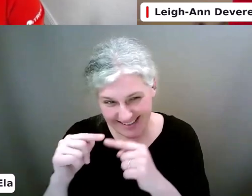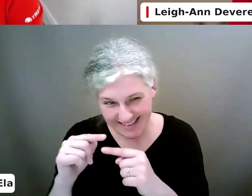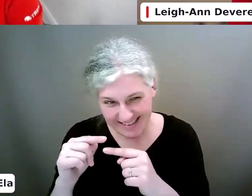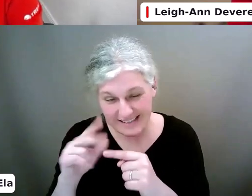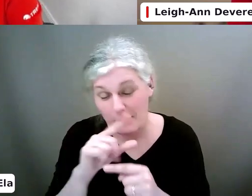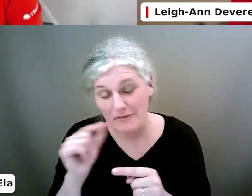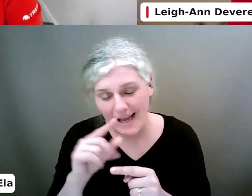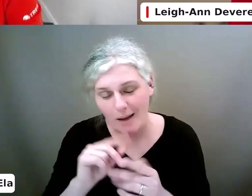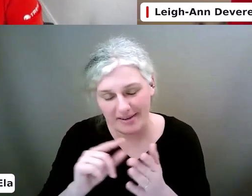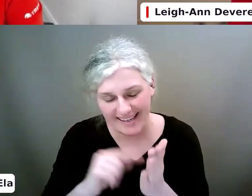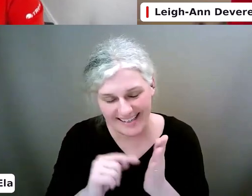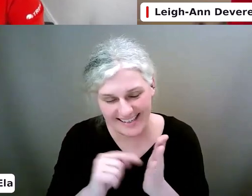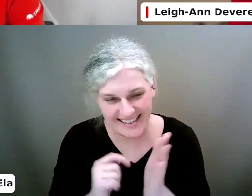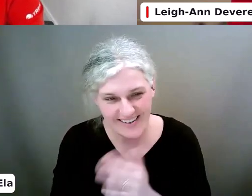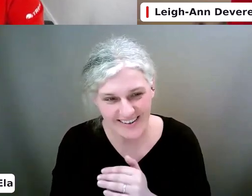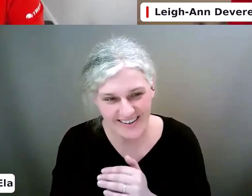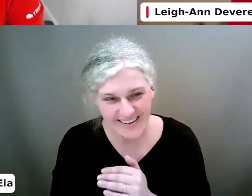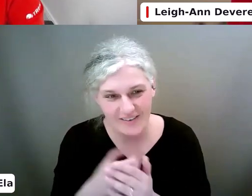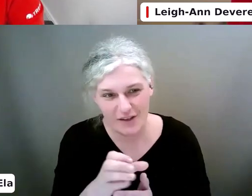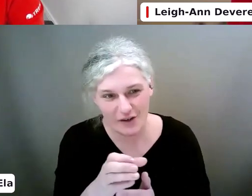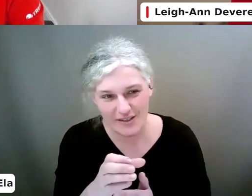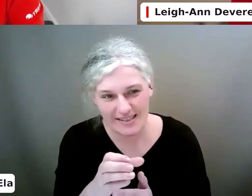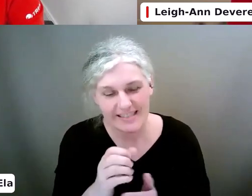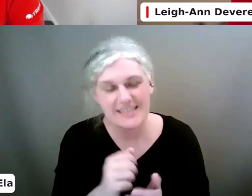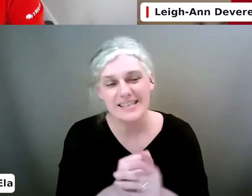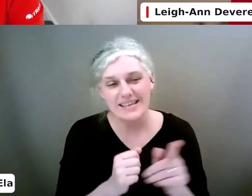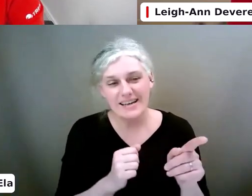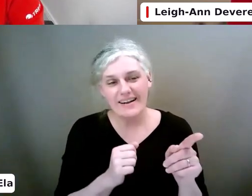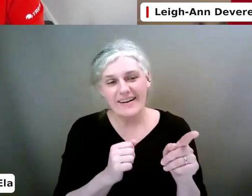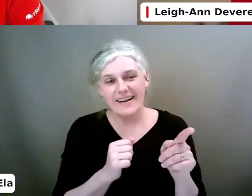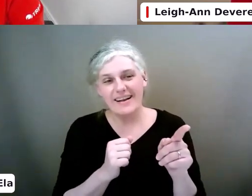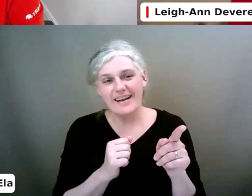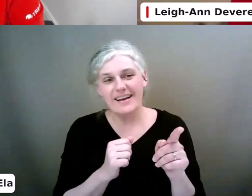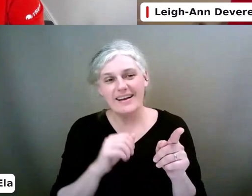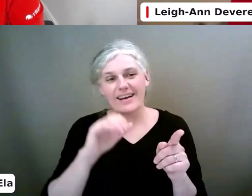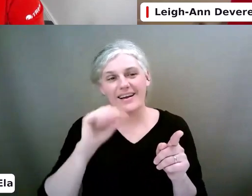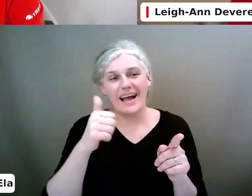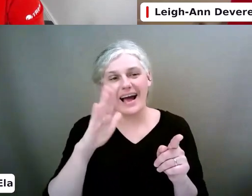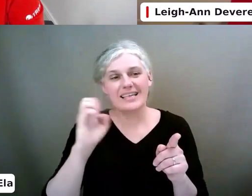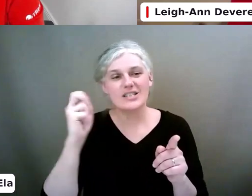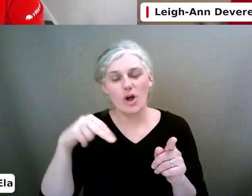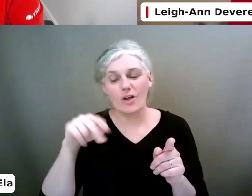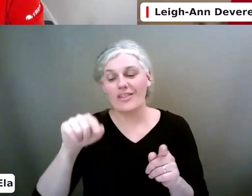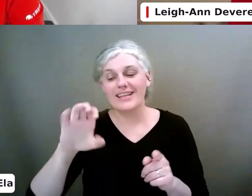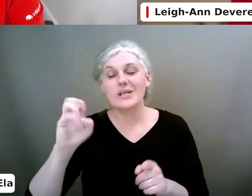the name of the app again? Yes. Of the course. Alison.com.